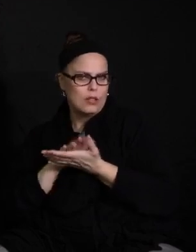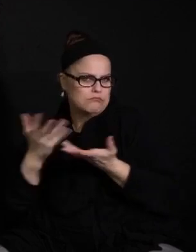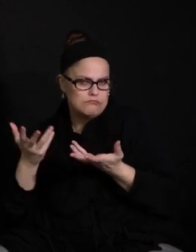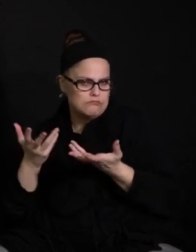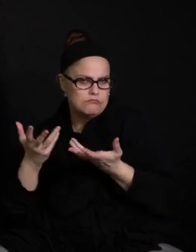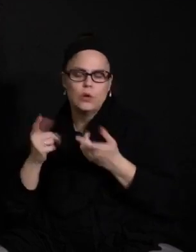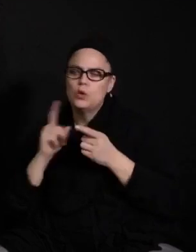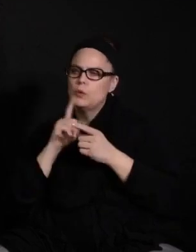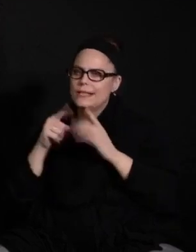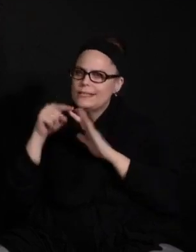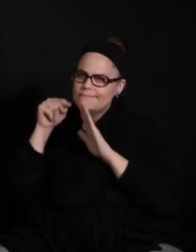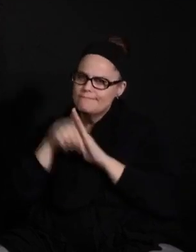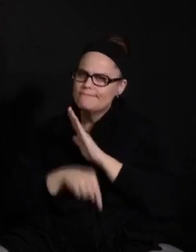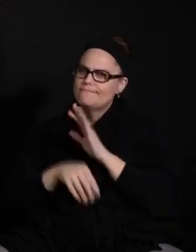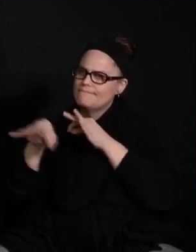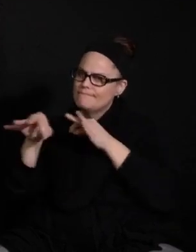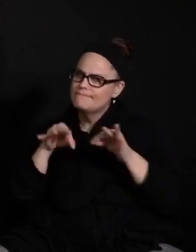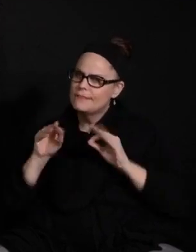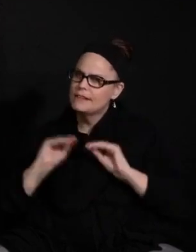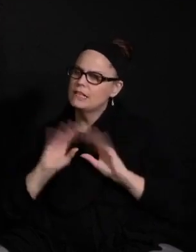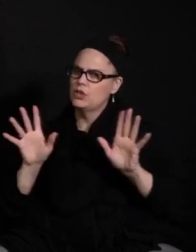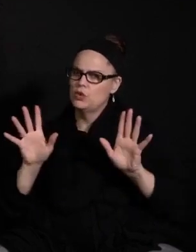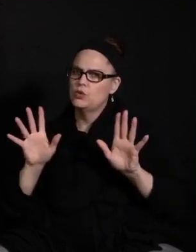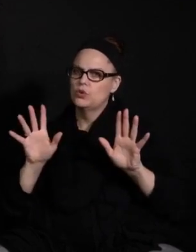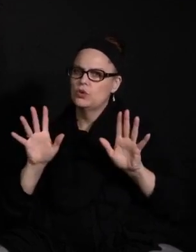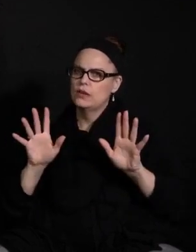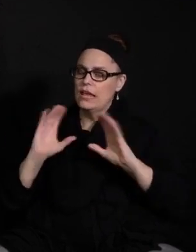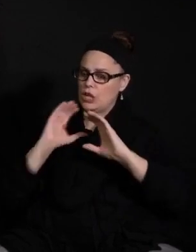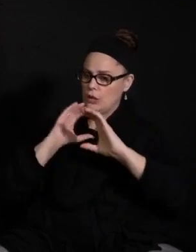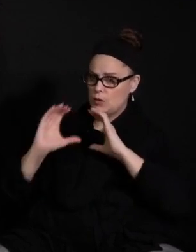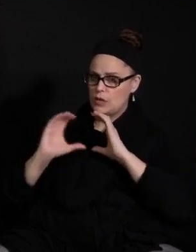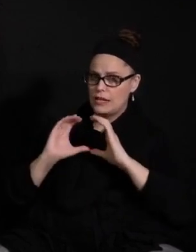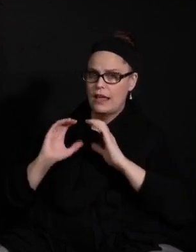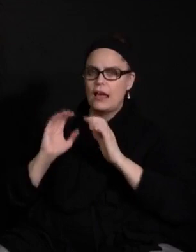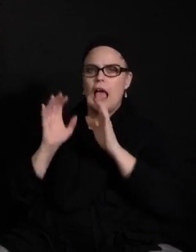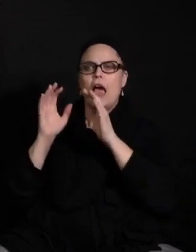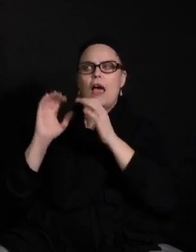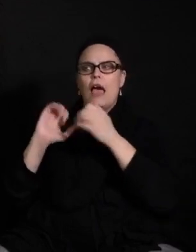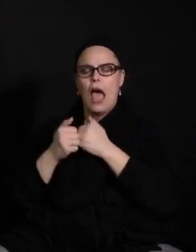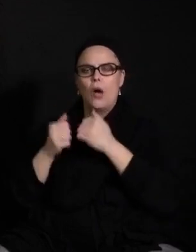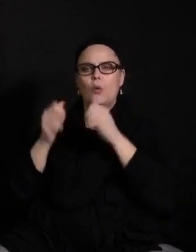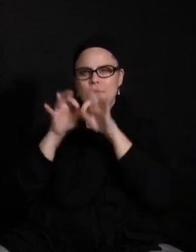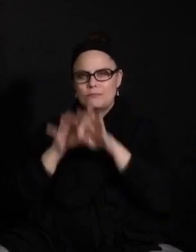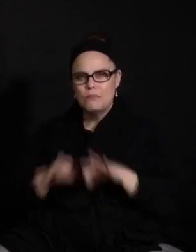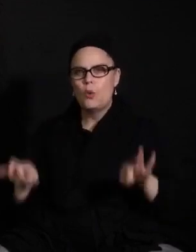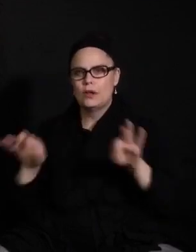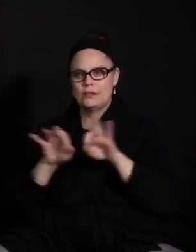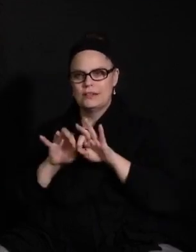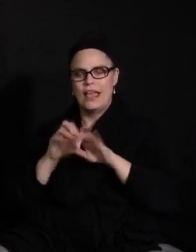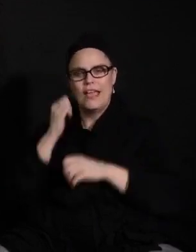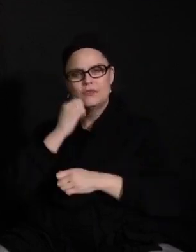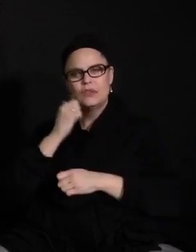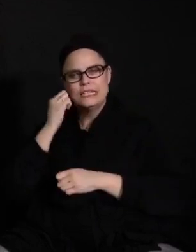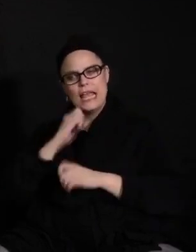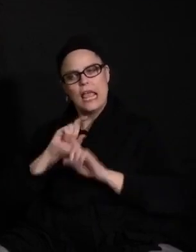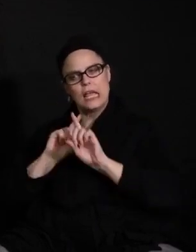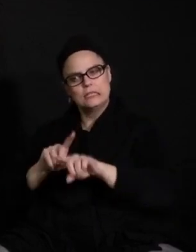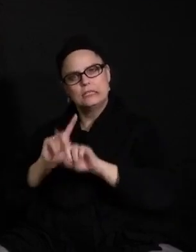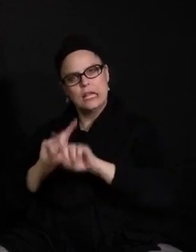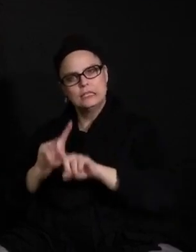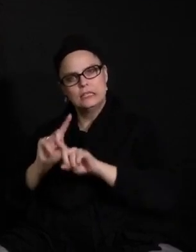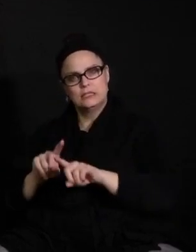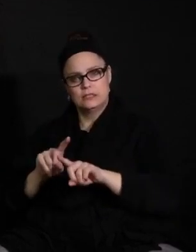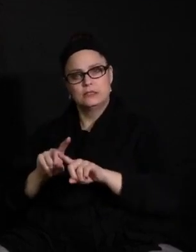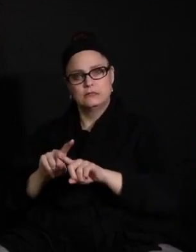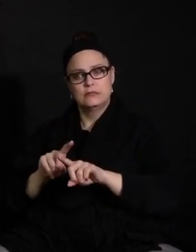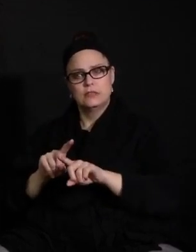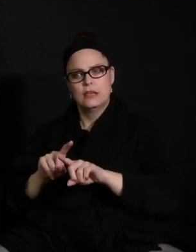explaining and communicating how important every attendance every single day is and